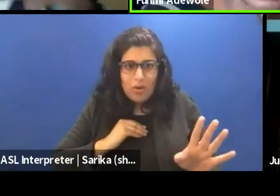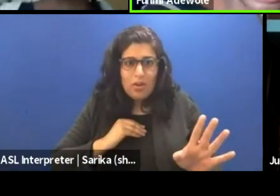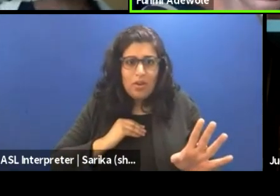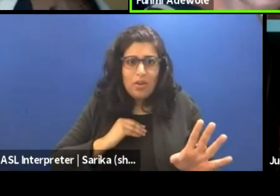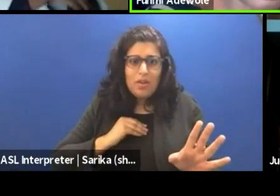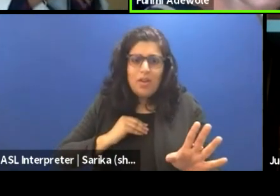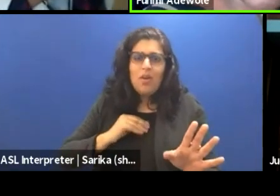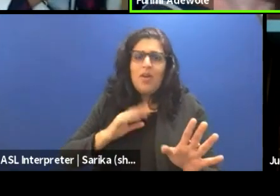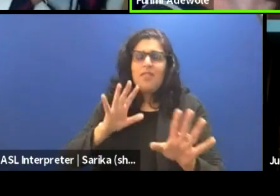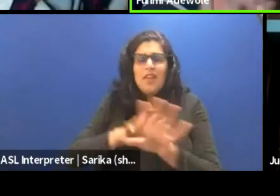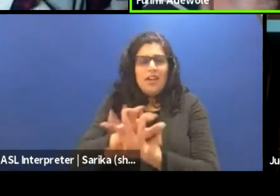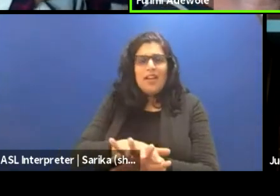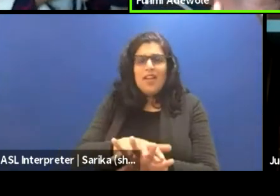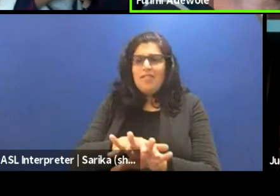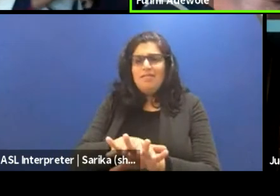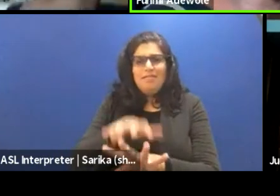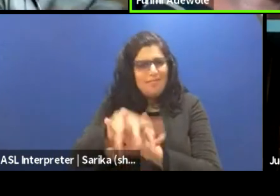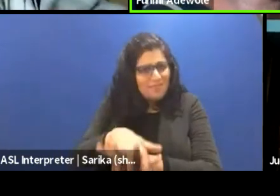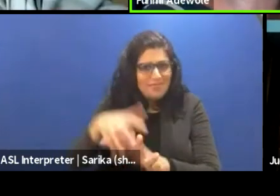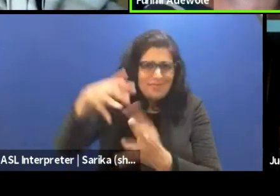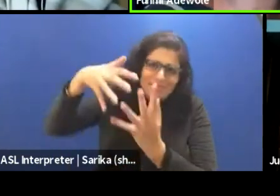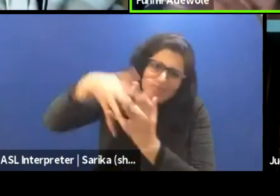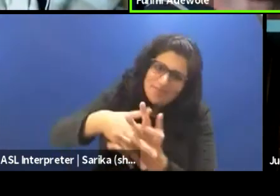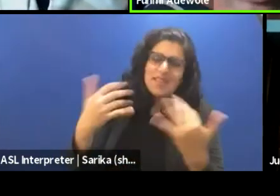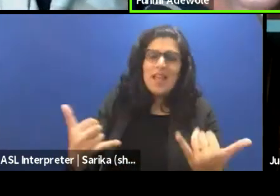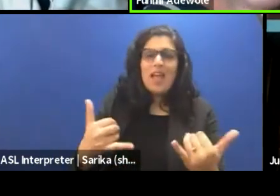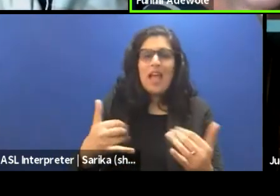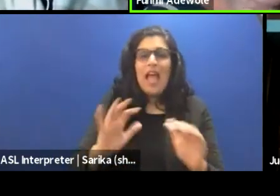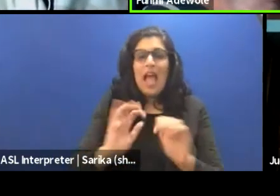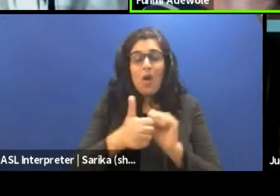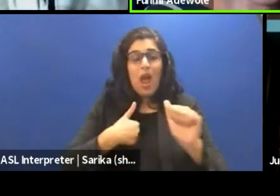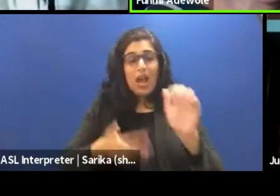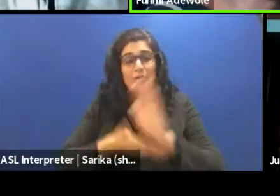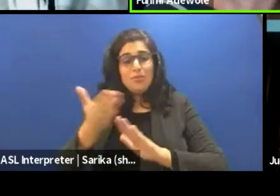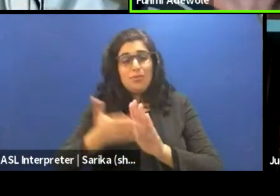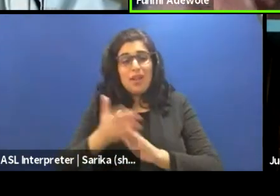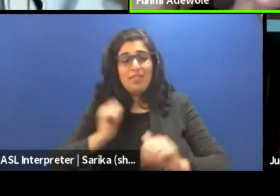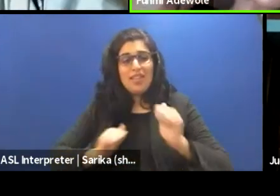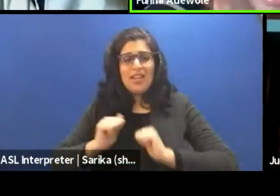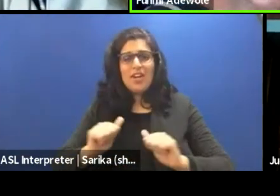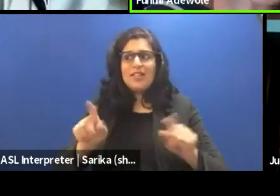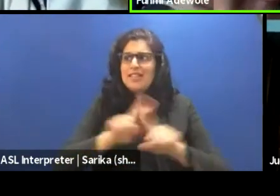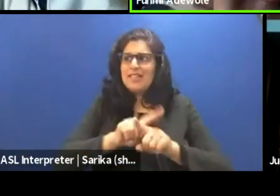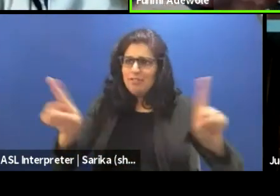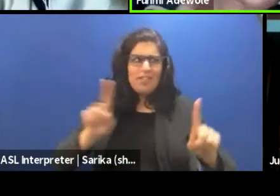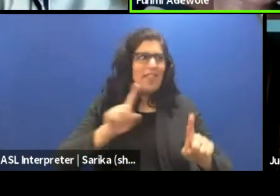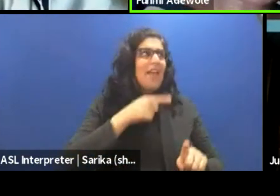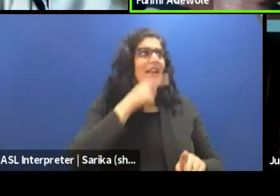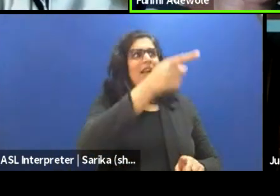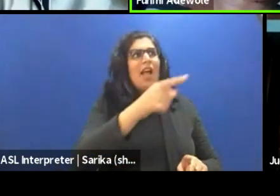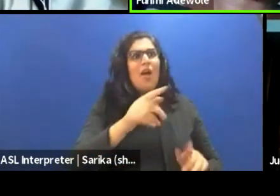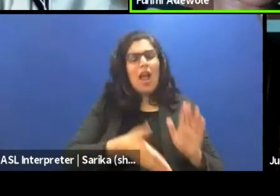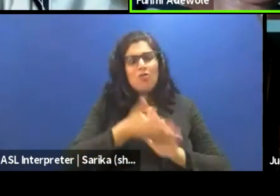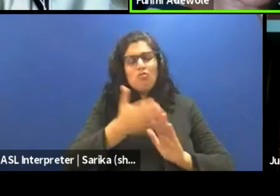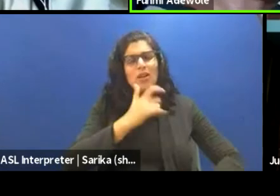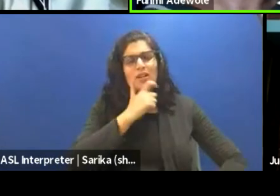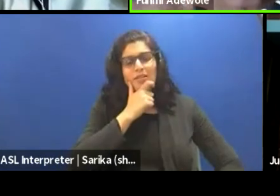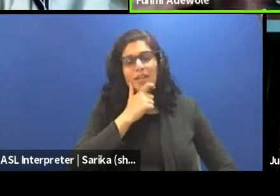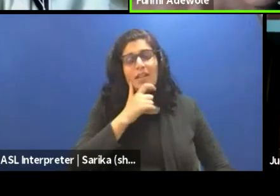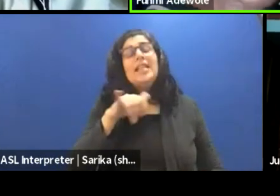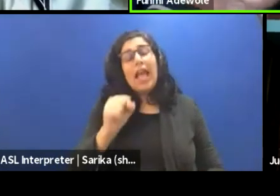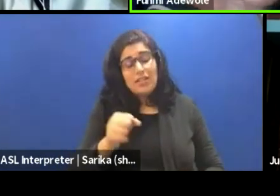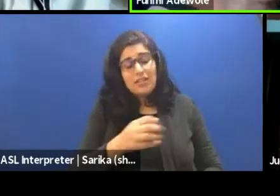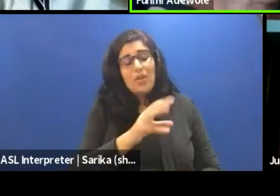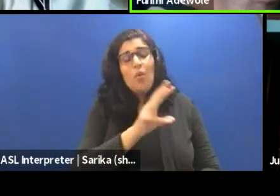indigenized now. The way I run theater in Nigeria is not the way I would run it in England. There's an indig- yes, we've taken a Western framework,